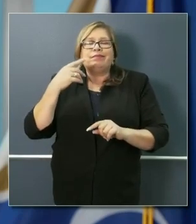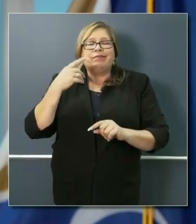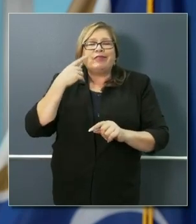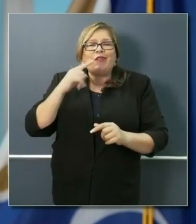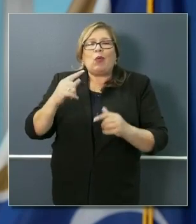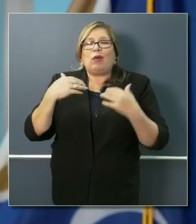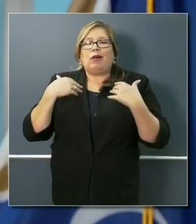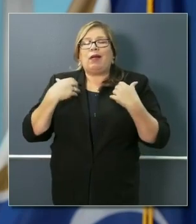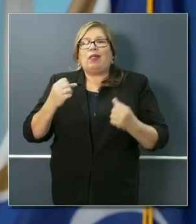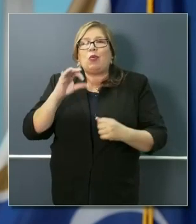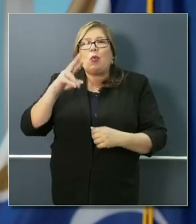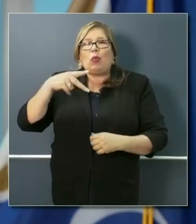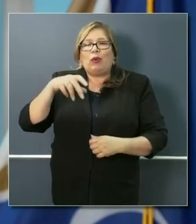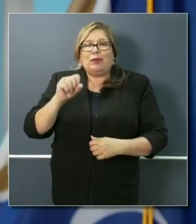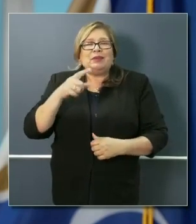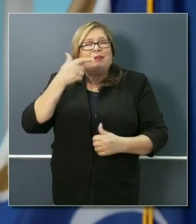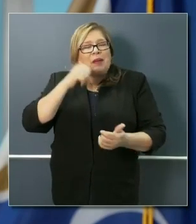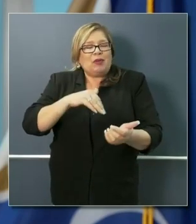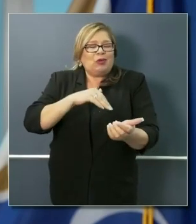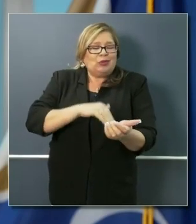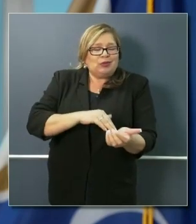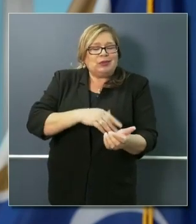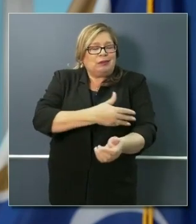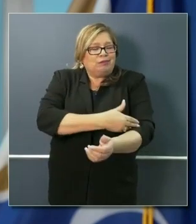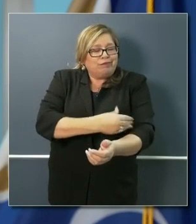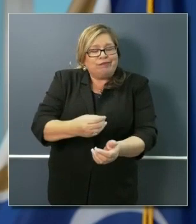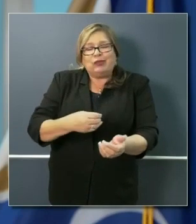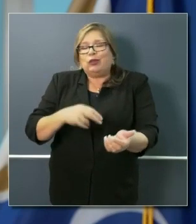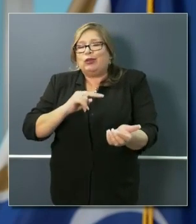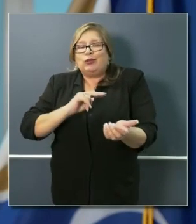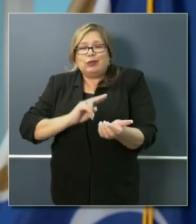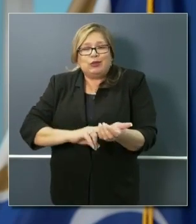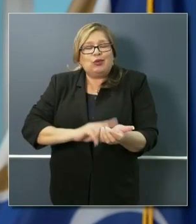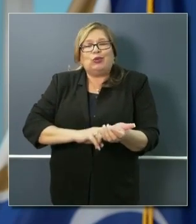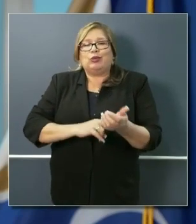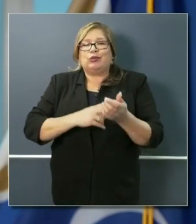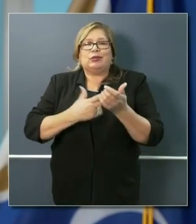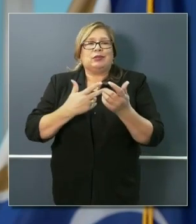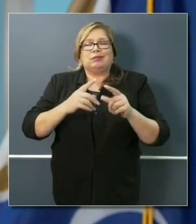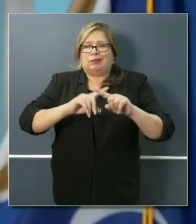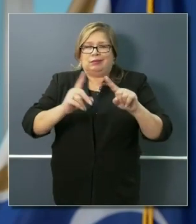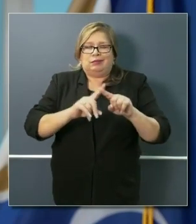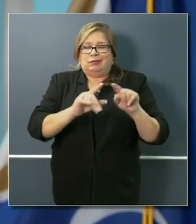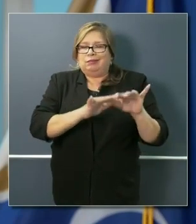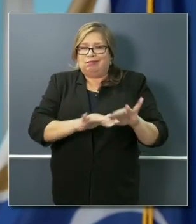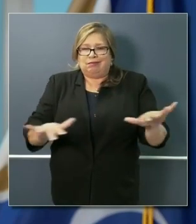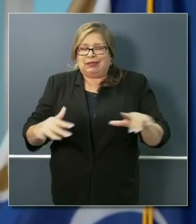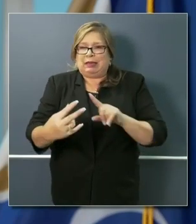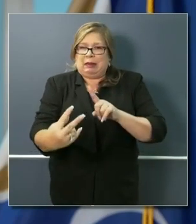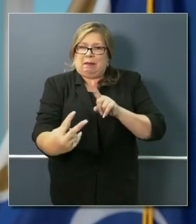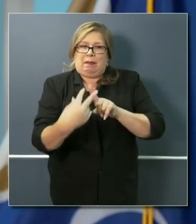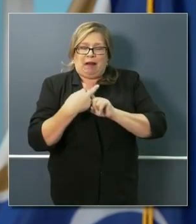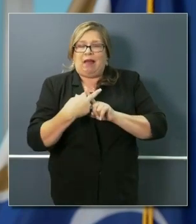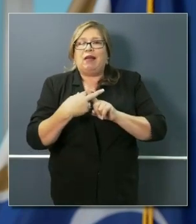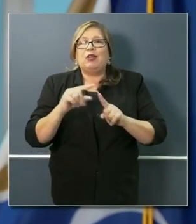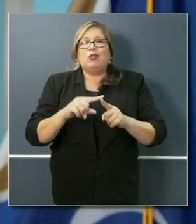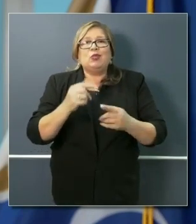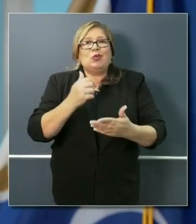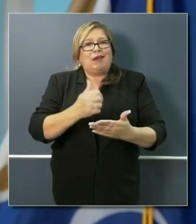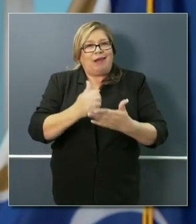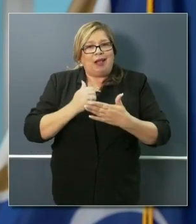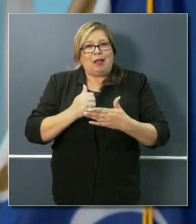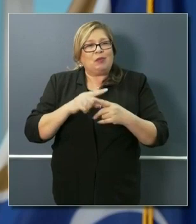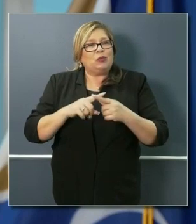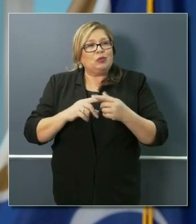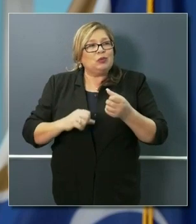EMTs, paramedics, nurses, nurse practitioners, doctors, et cetera, to help support their